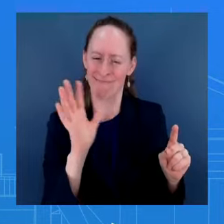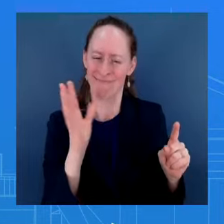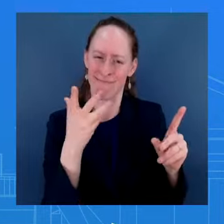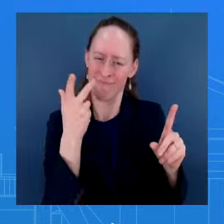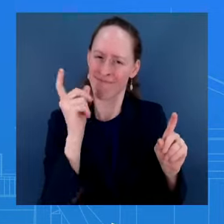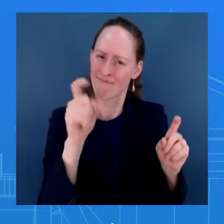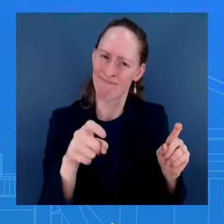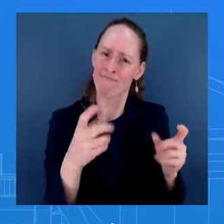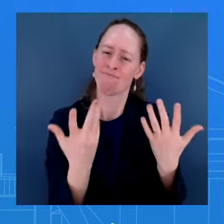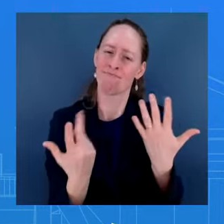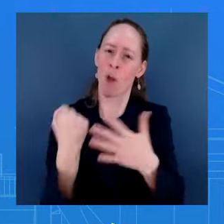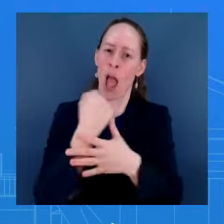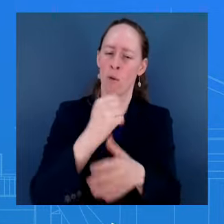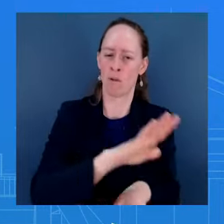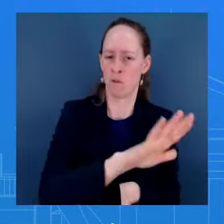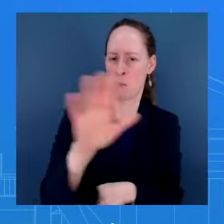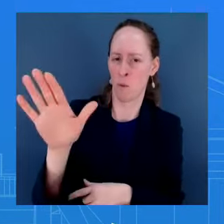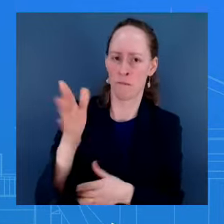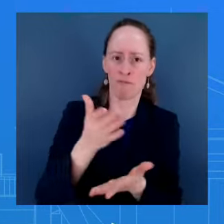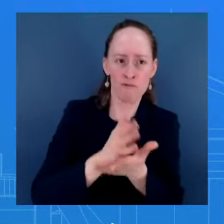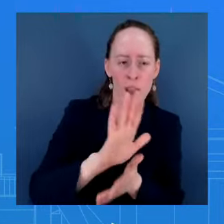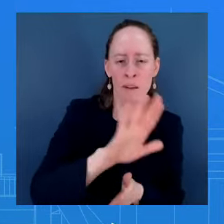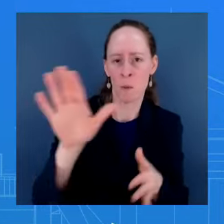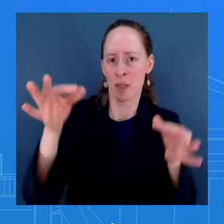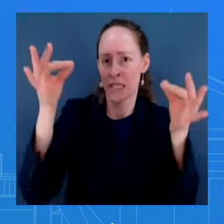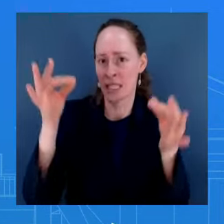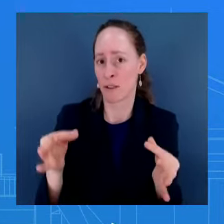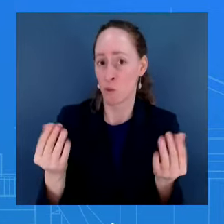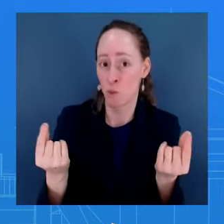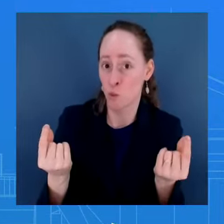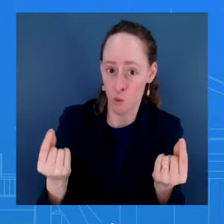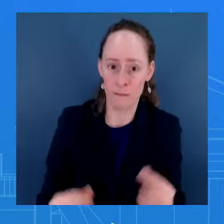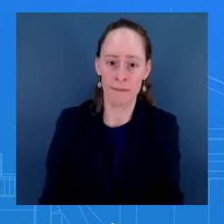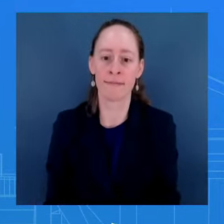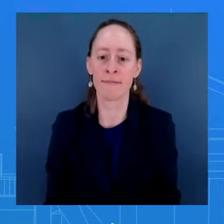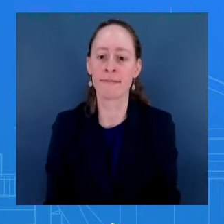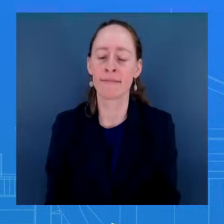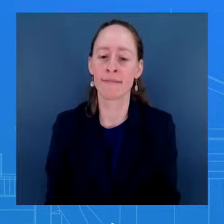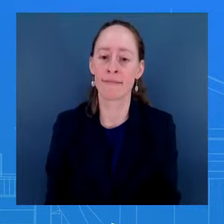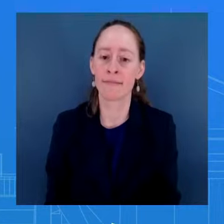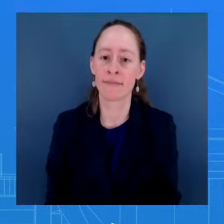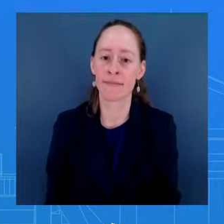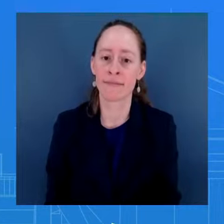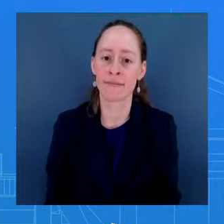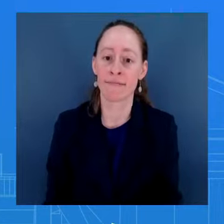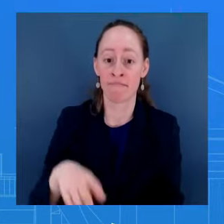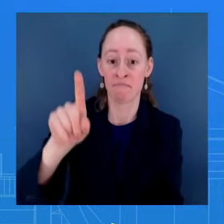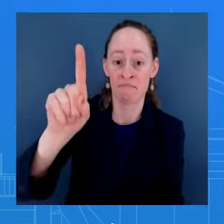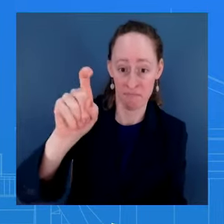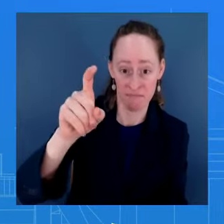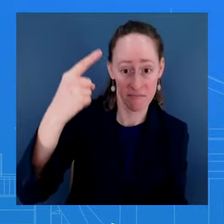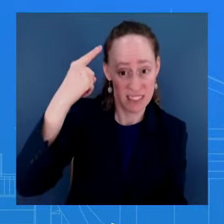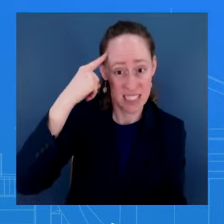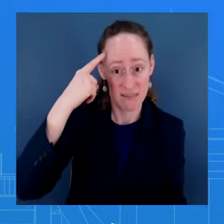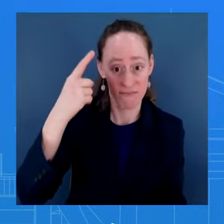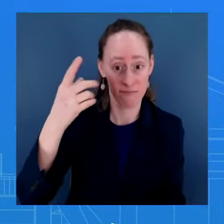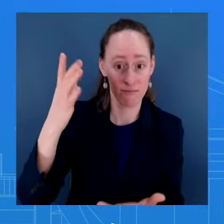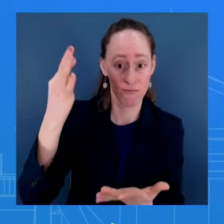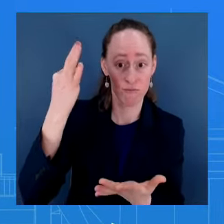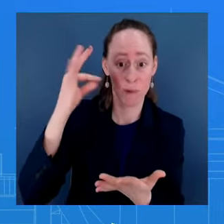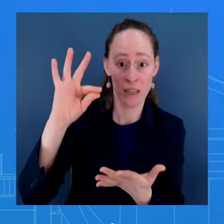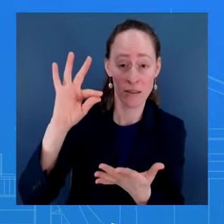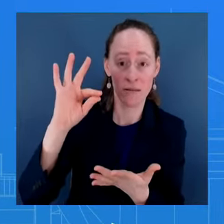And does he think that the French prohibition on abortion after 14 weeks is reasonable? Look, I'm not going to get into the specifics of that particular